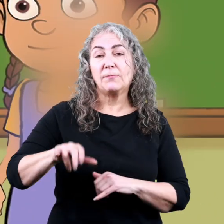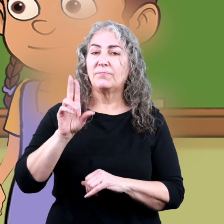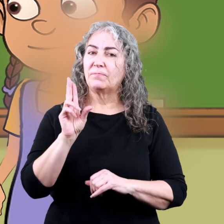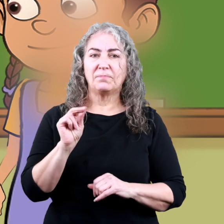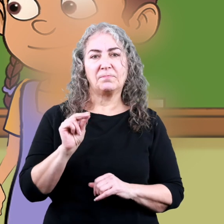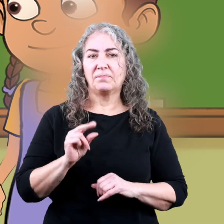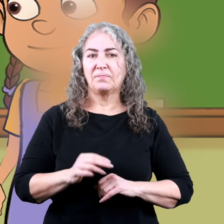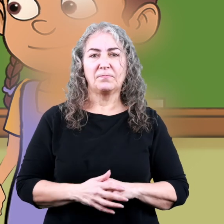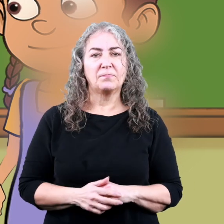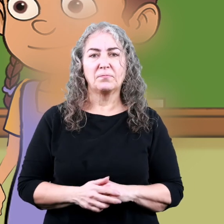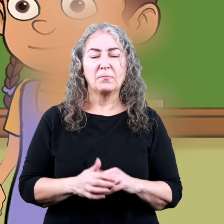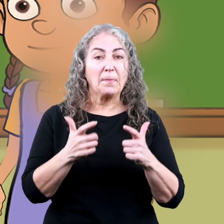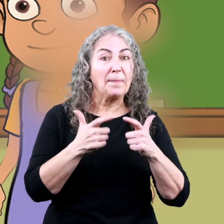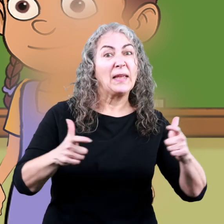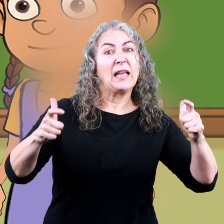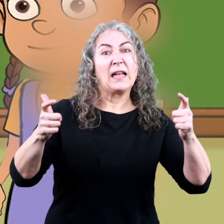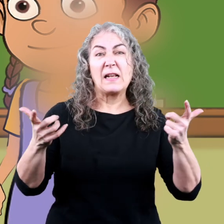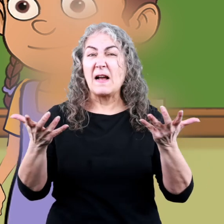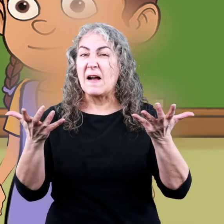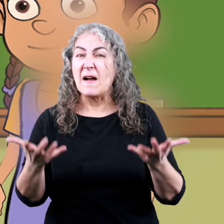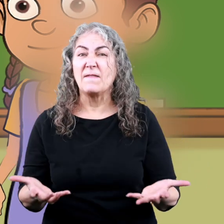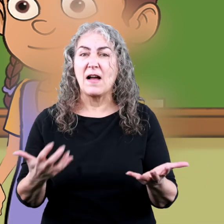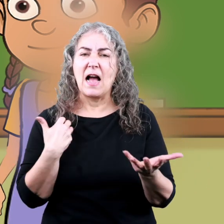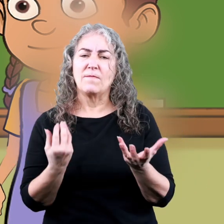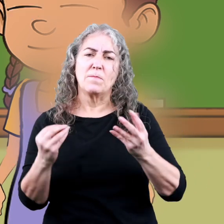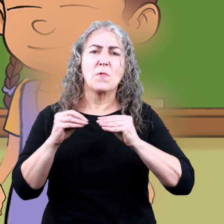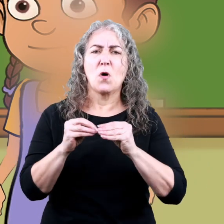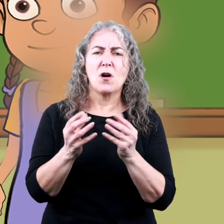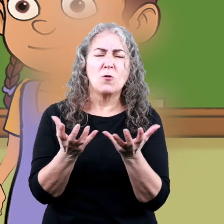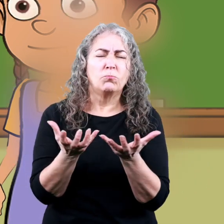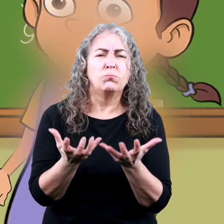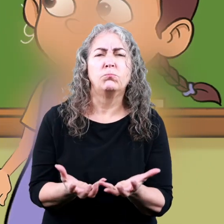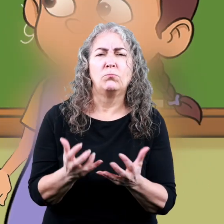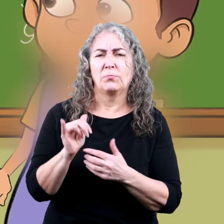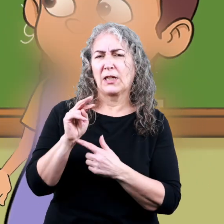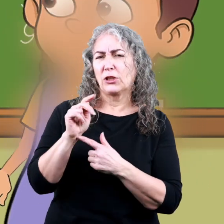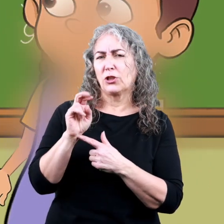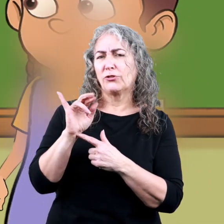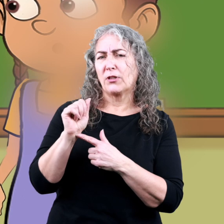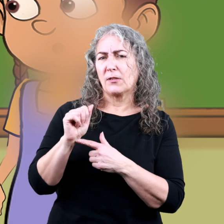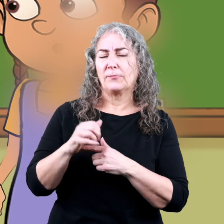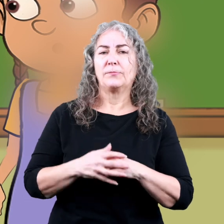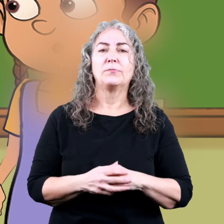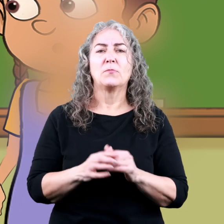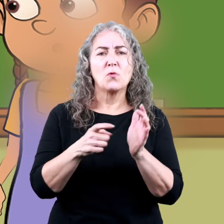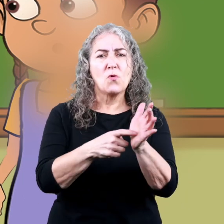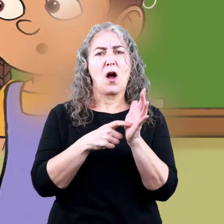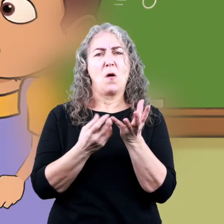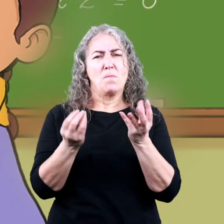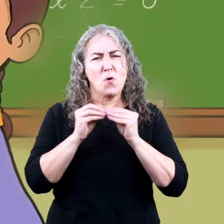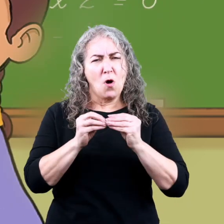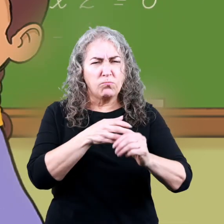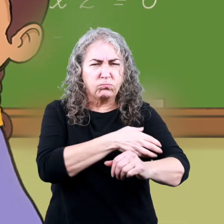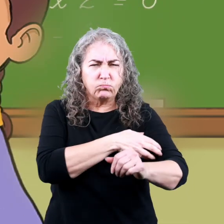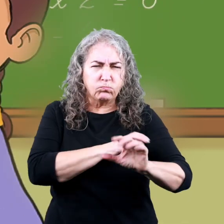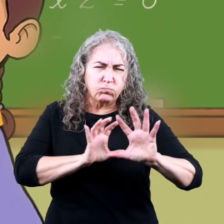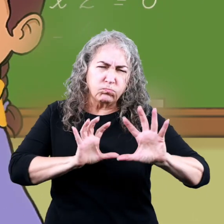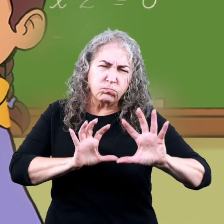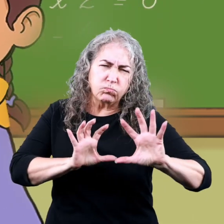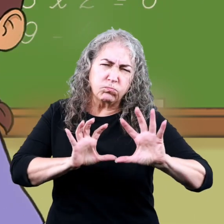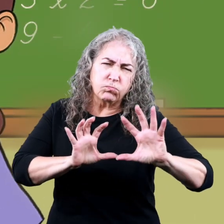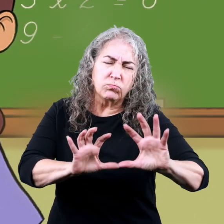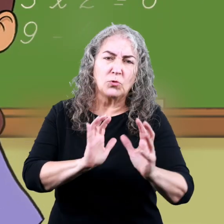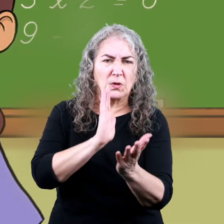same. Bigger and heavier objects have more inertia, which requires more force to move them